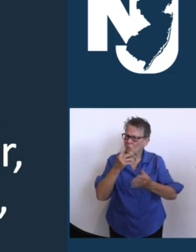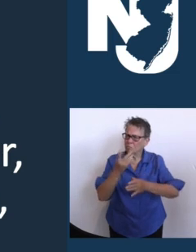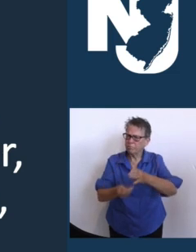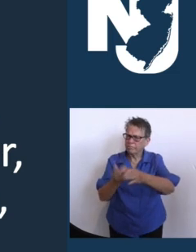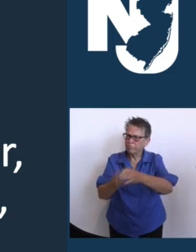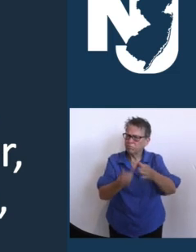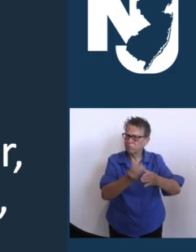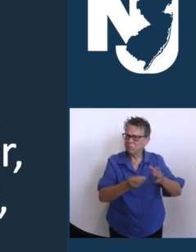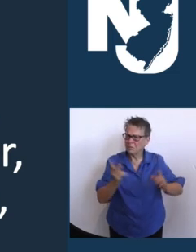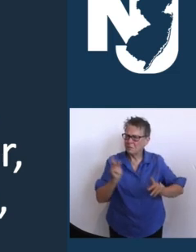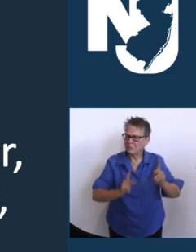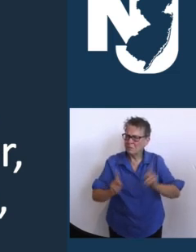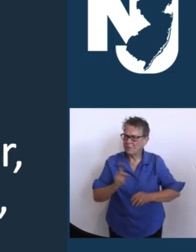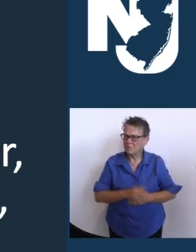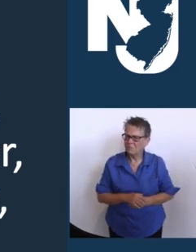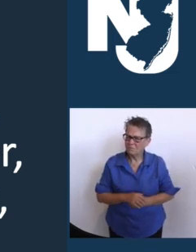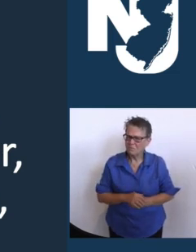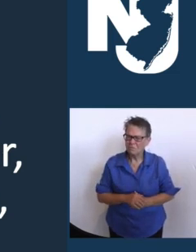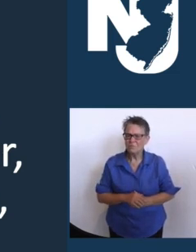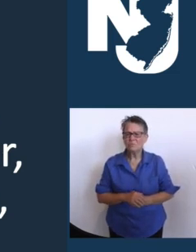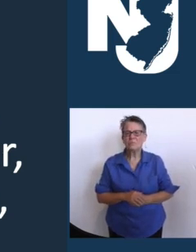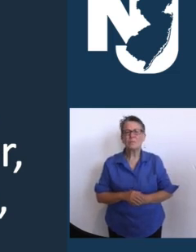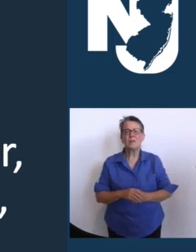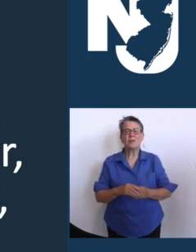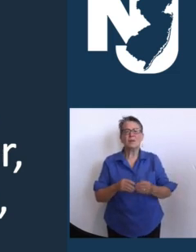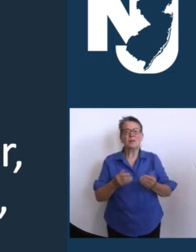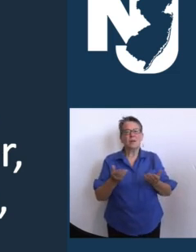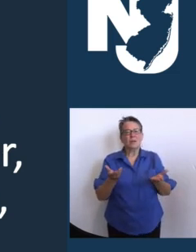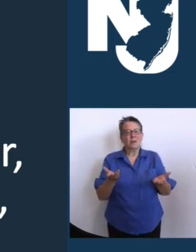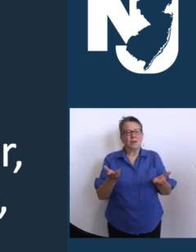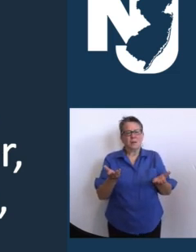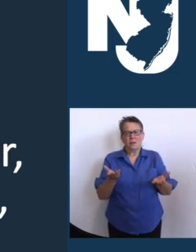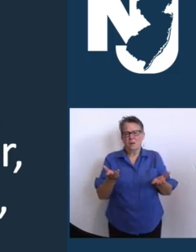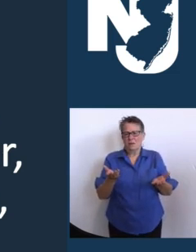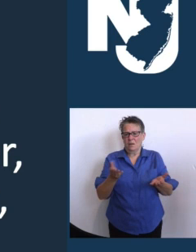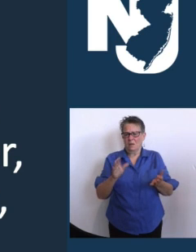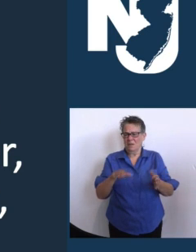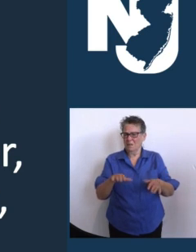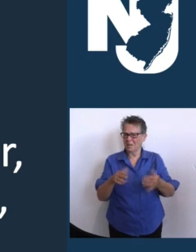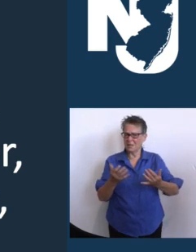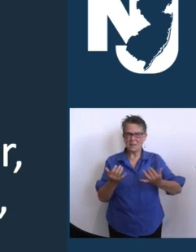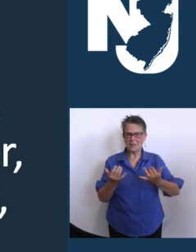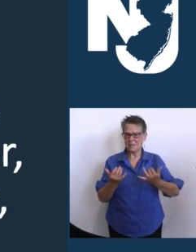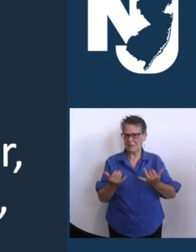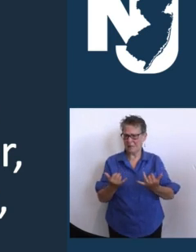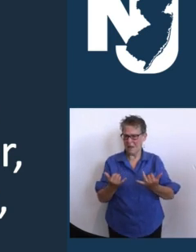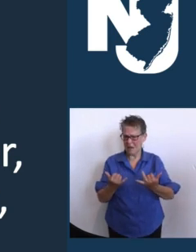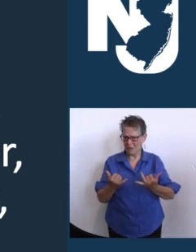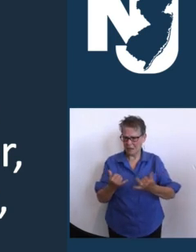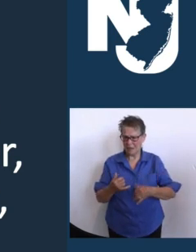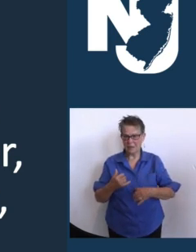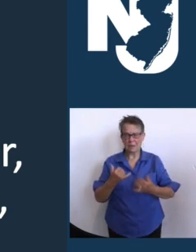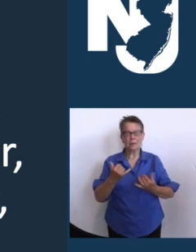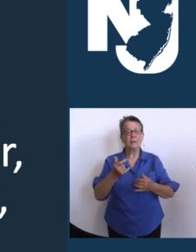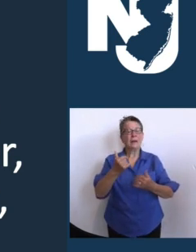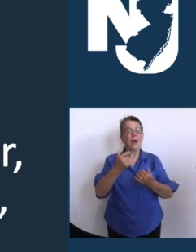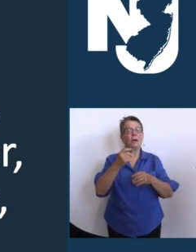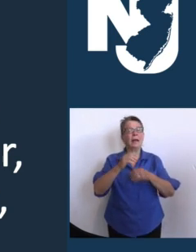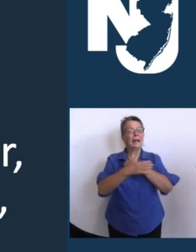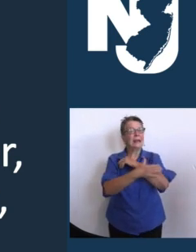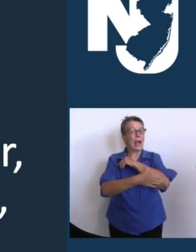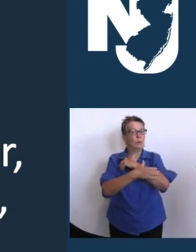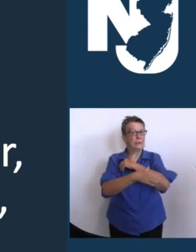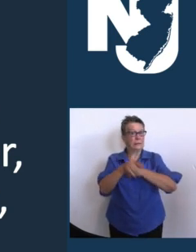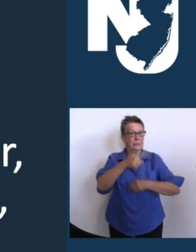Since the last time we were together, five more counties have been added to those where individual homeowners are now